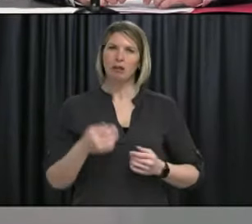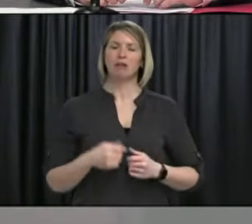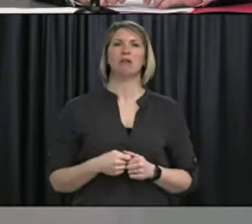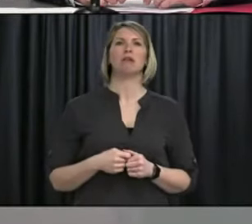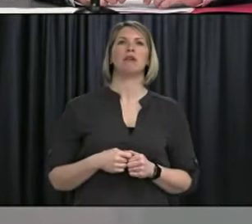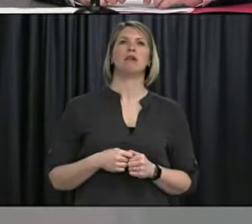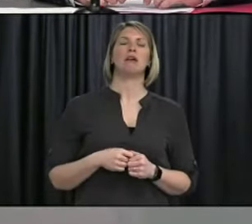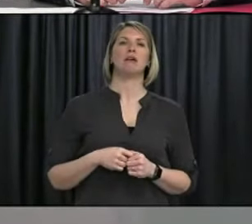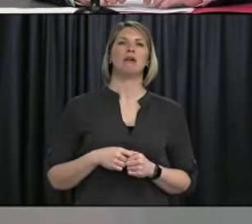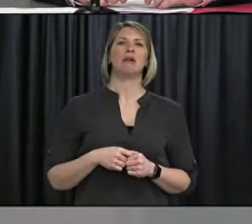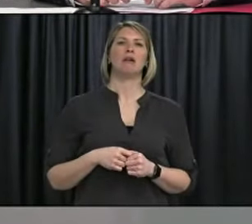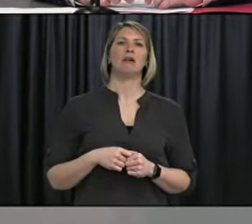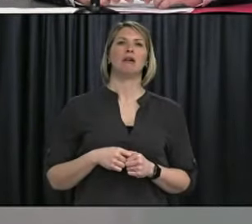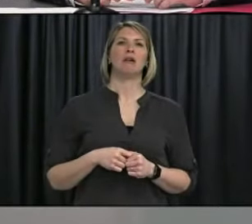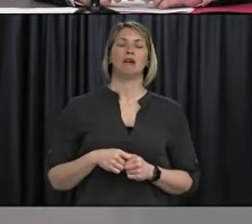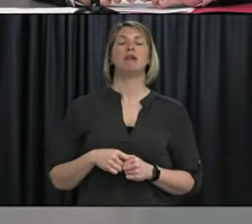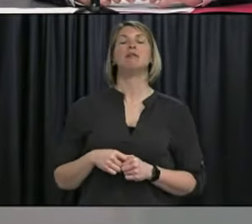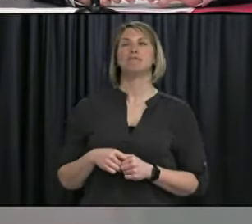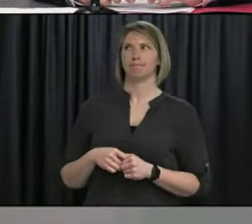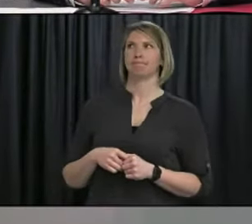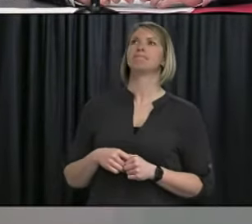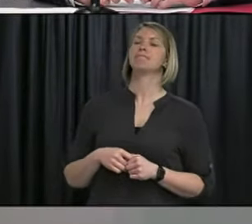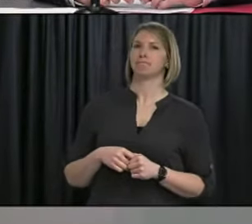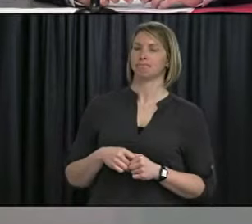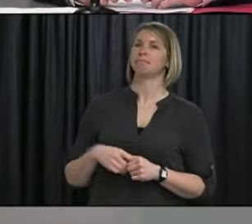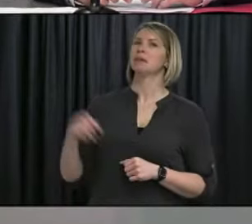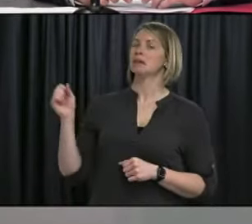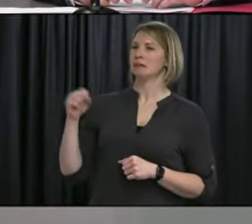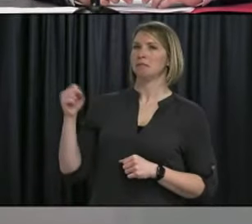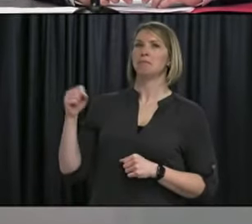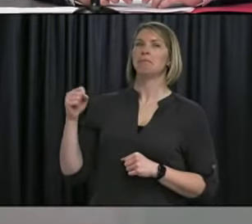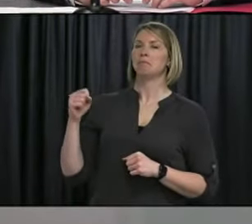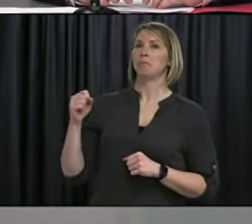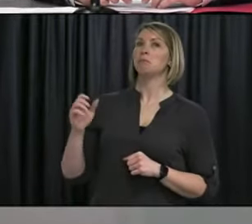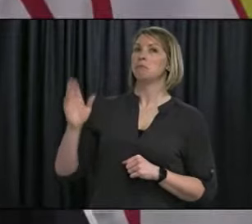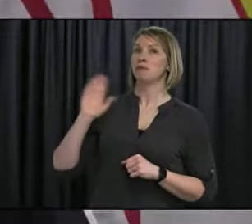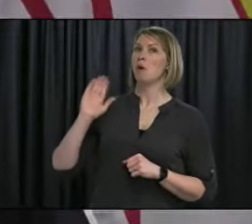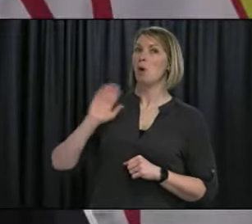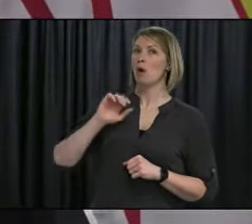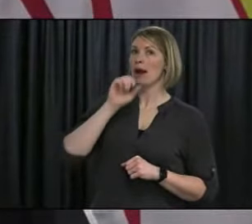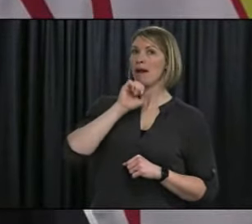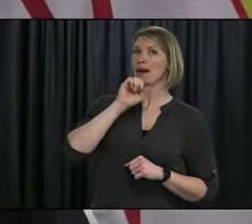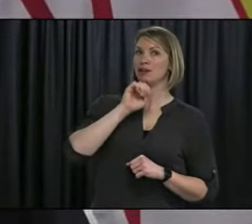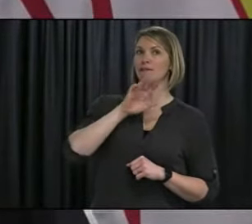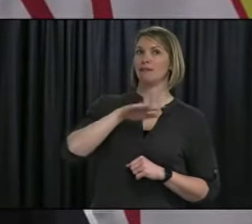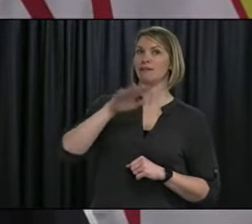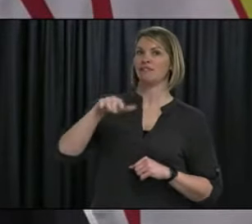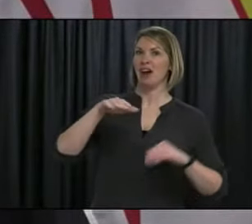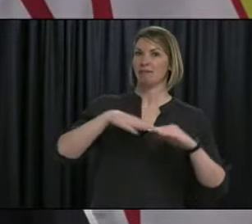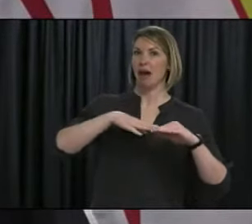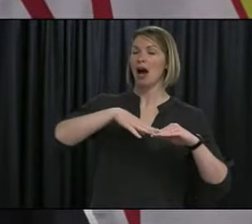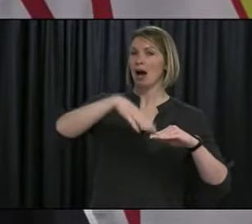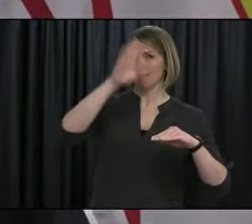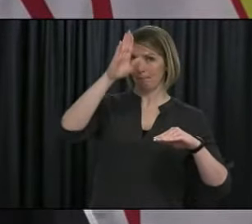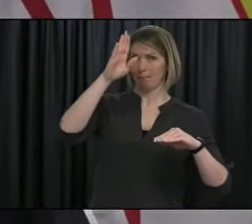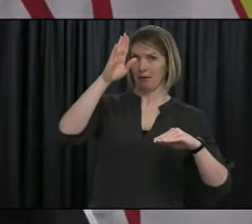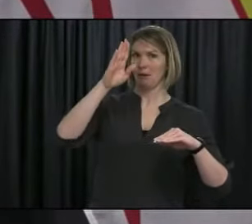Just basically because we had said before that anyone over the age of 65 with a higher risk of